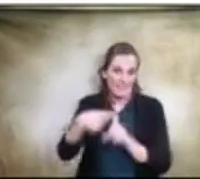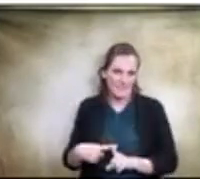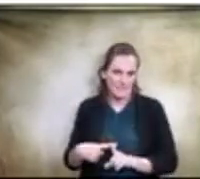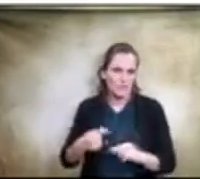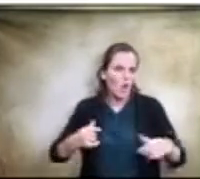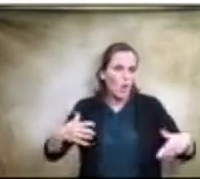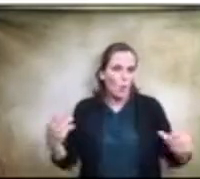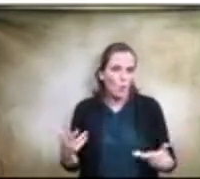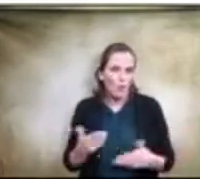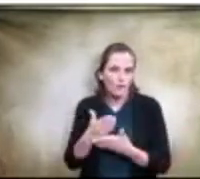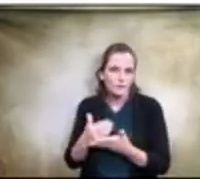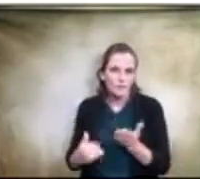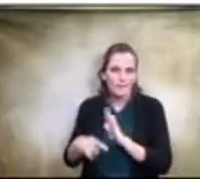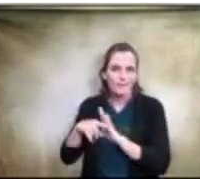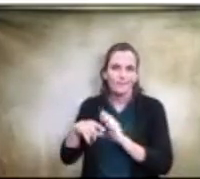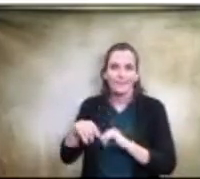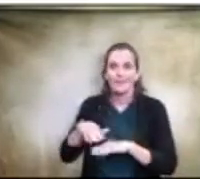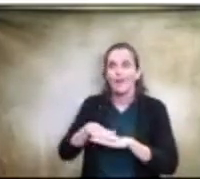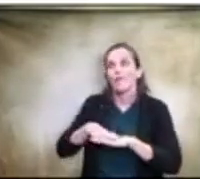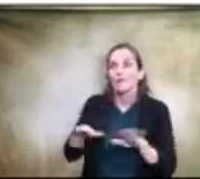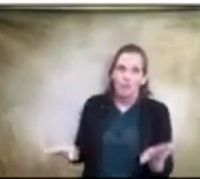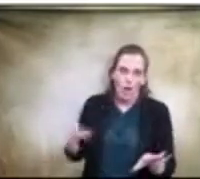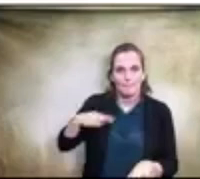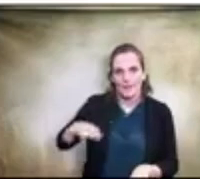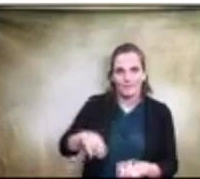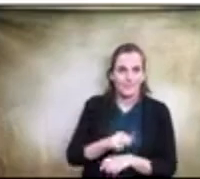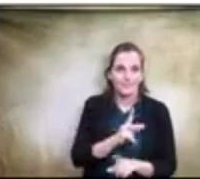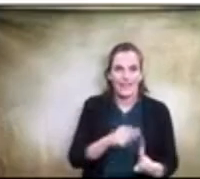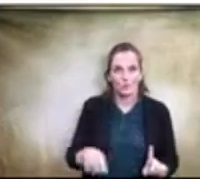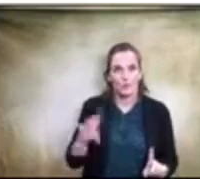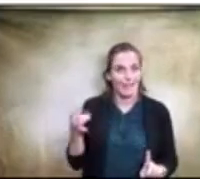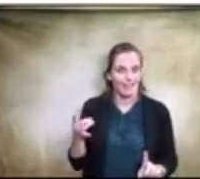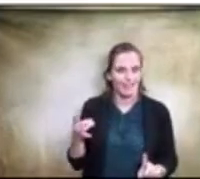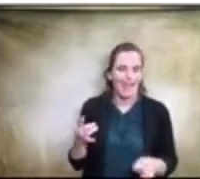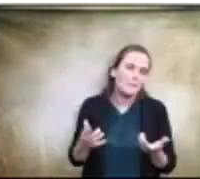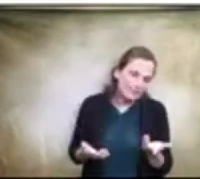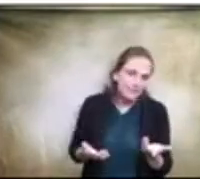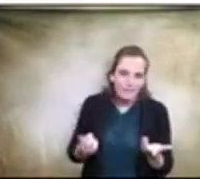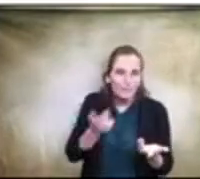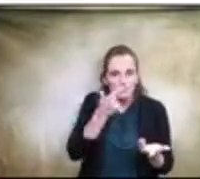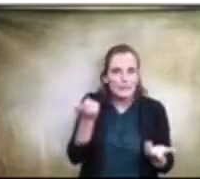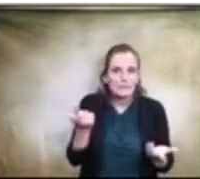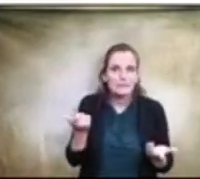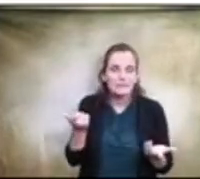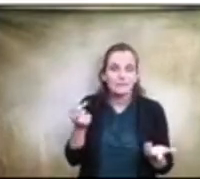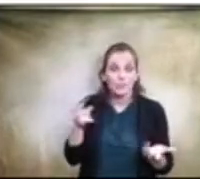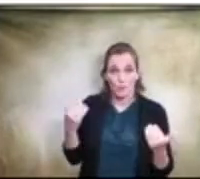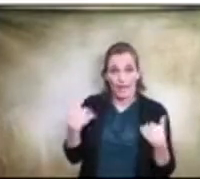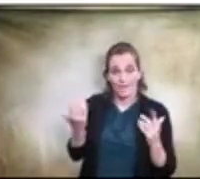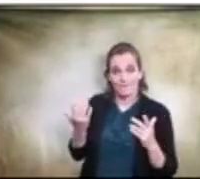non-benefits of a K through eight? Simply because you have a child that's in